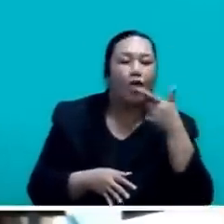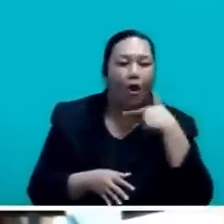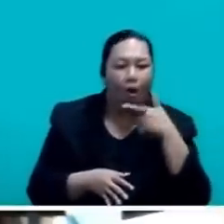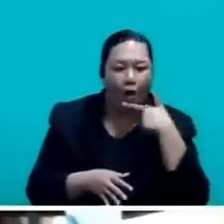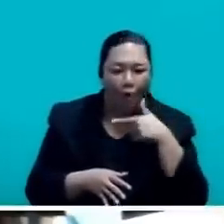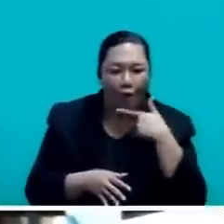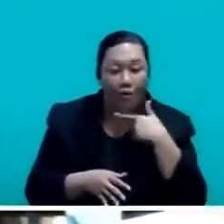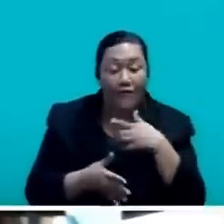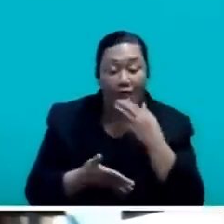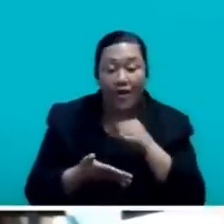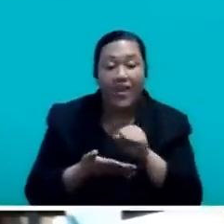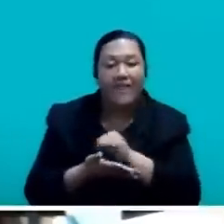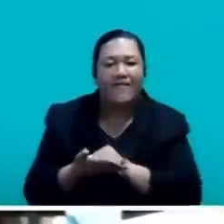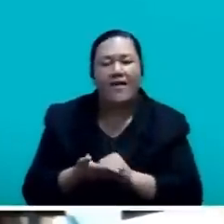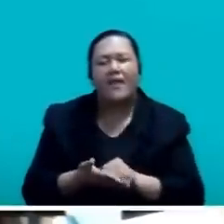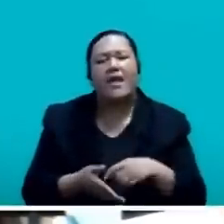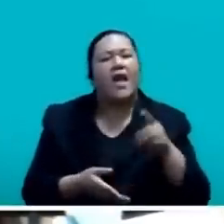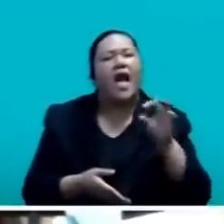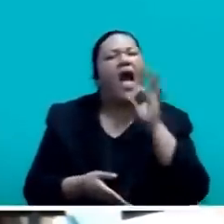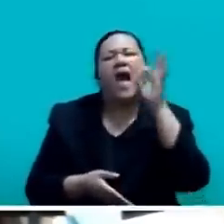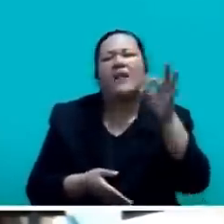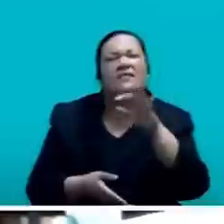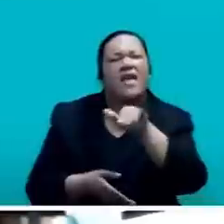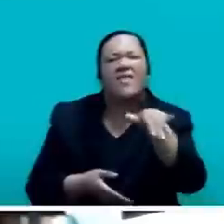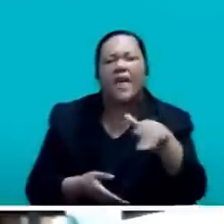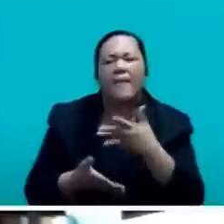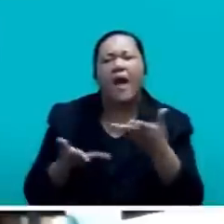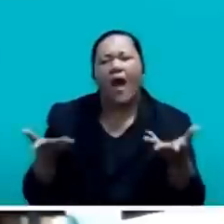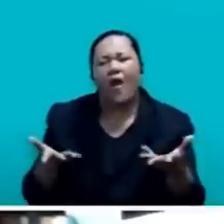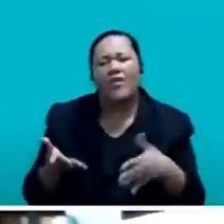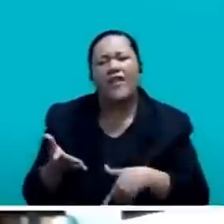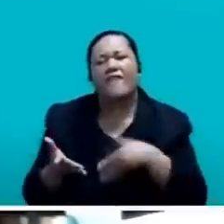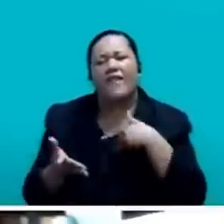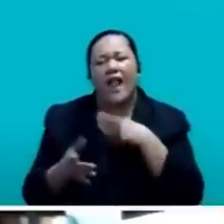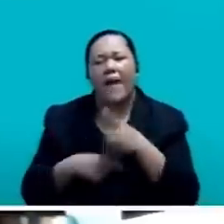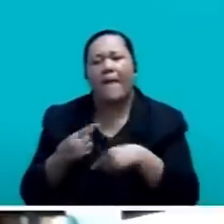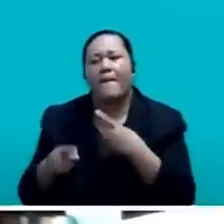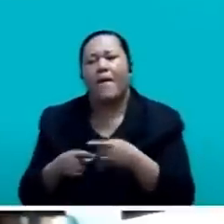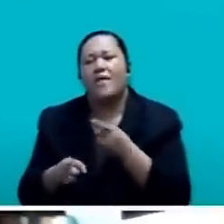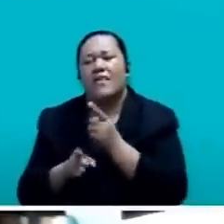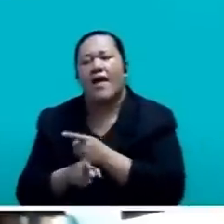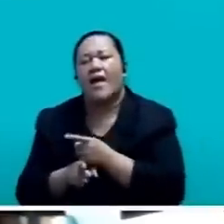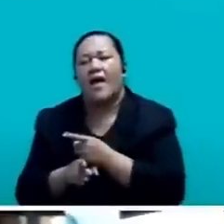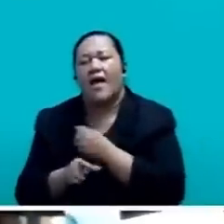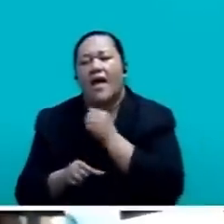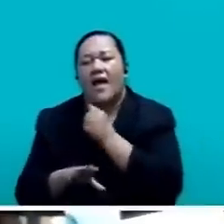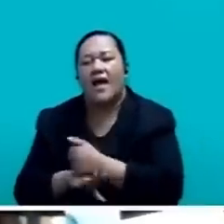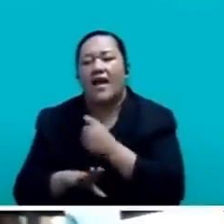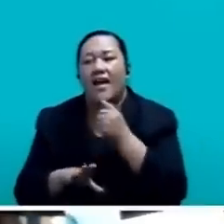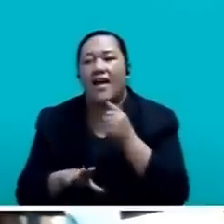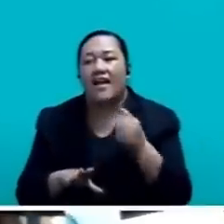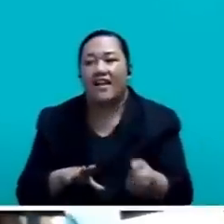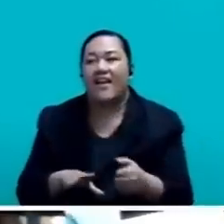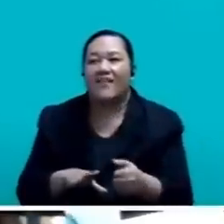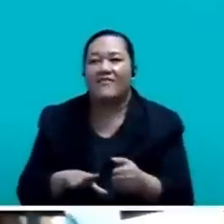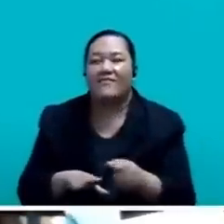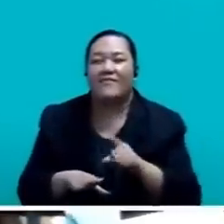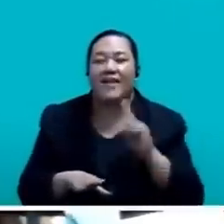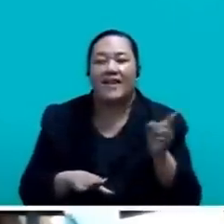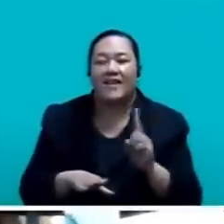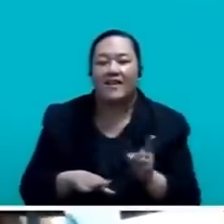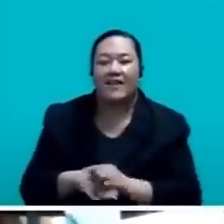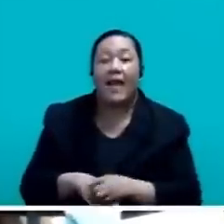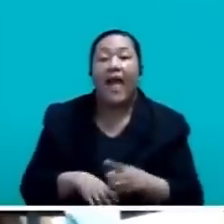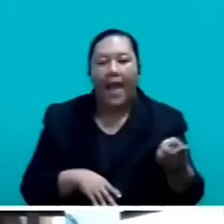feel about this aspect of the government's budget. Come back to Parliament in